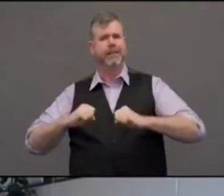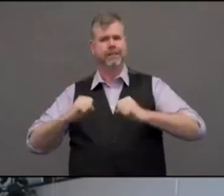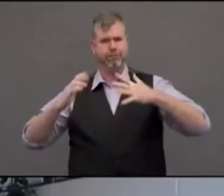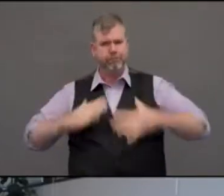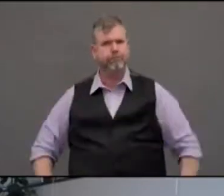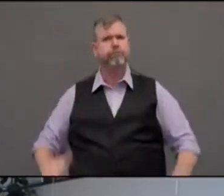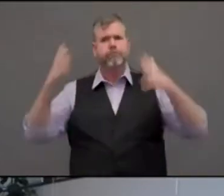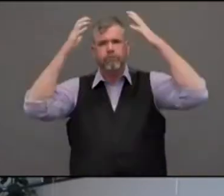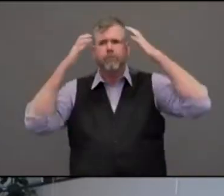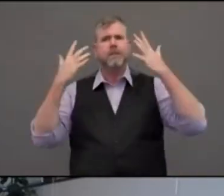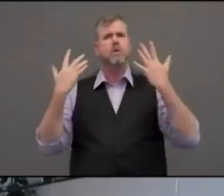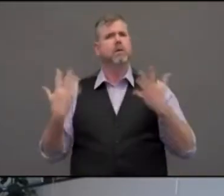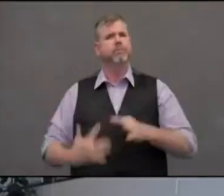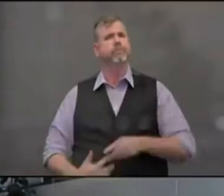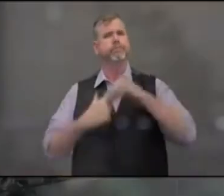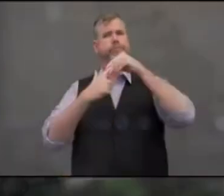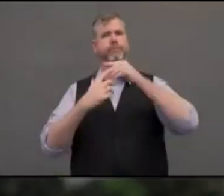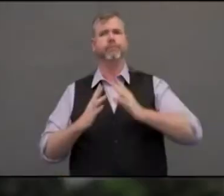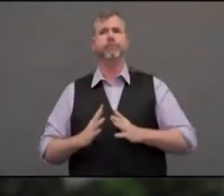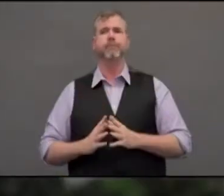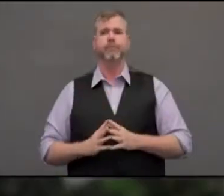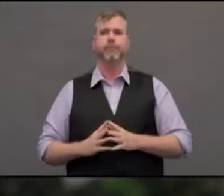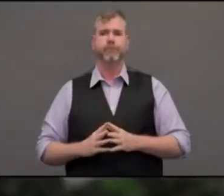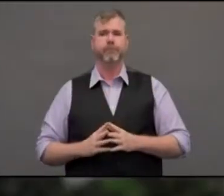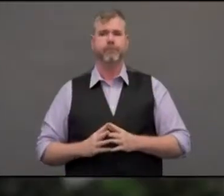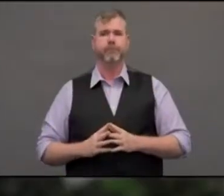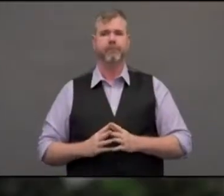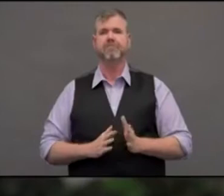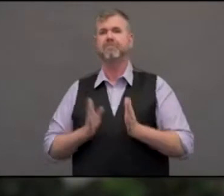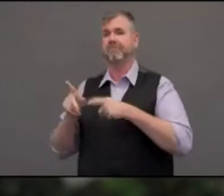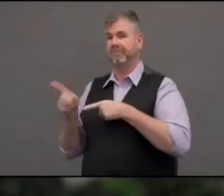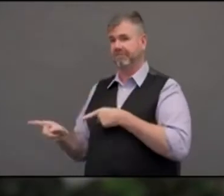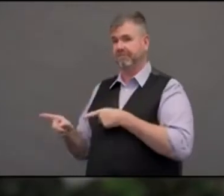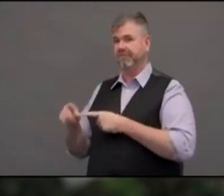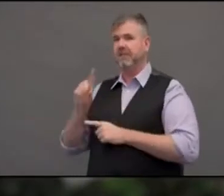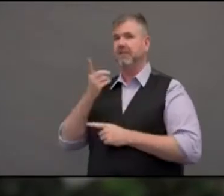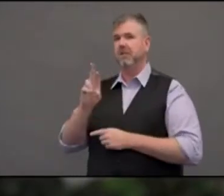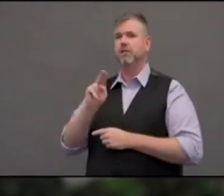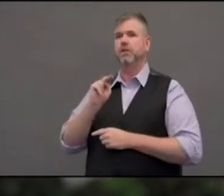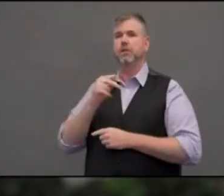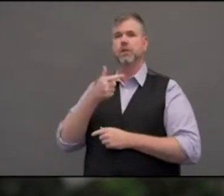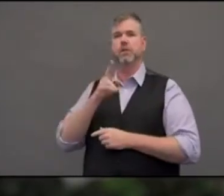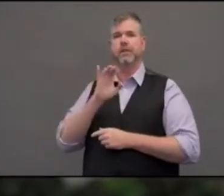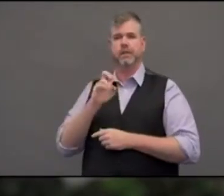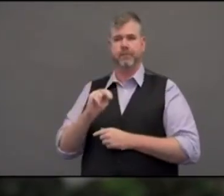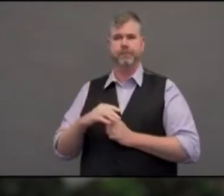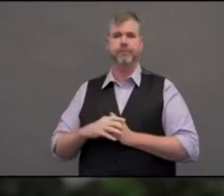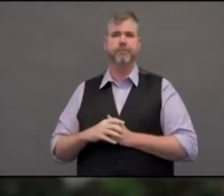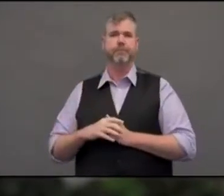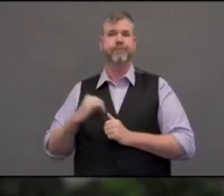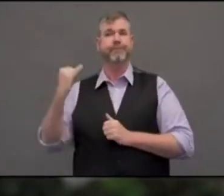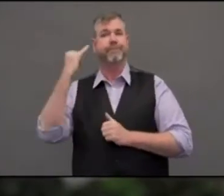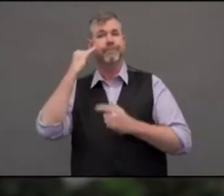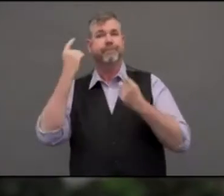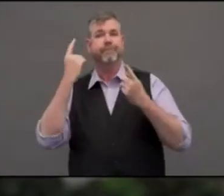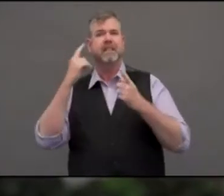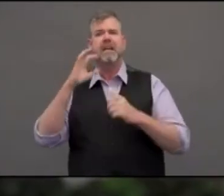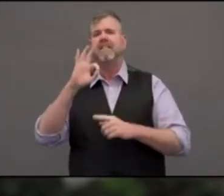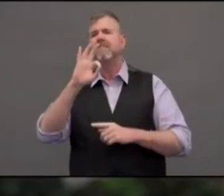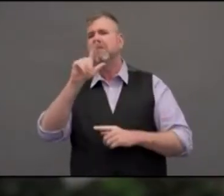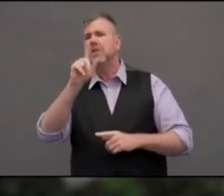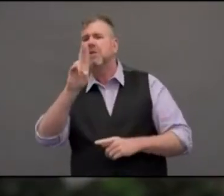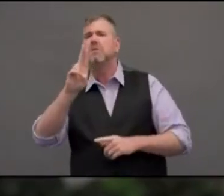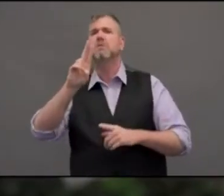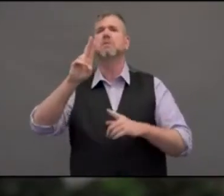So COVID-19, unlike the influenza or the flu infections, is a novel respiratory viral